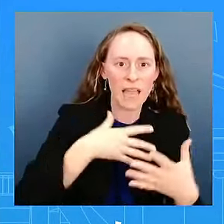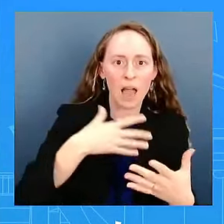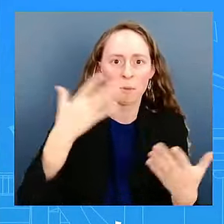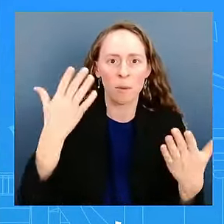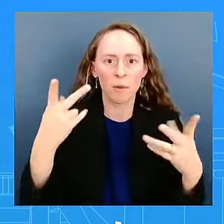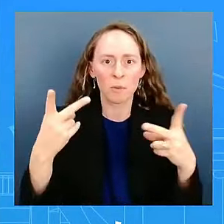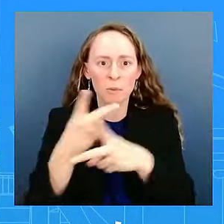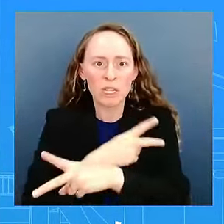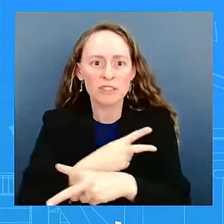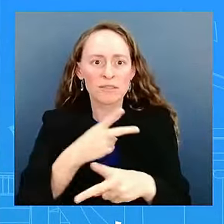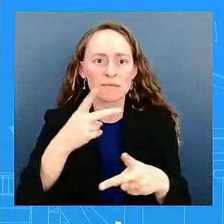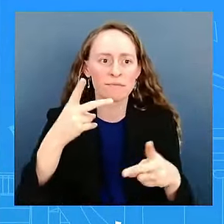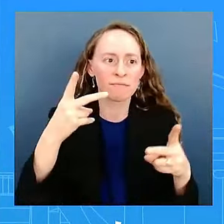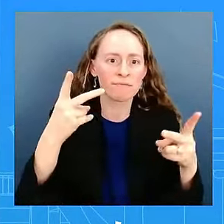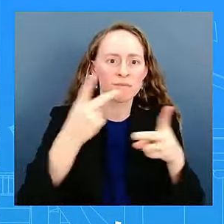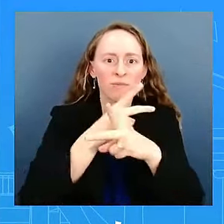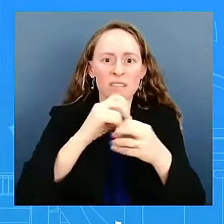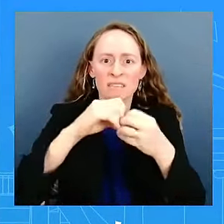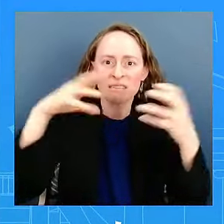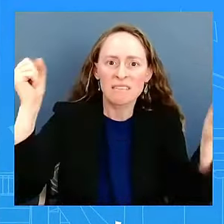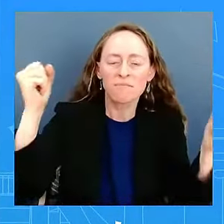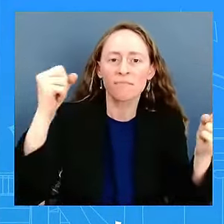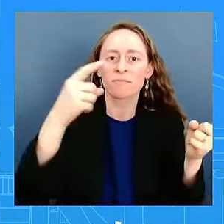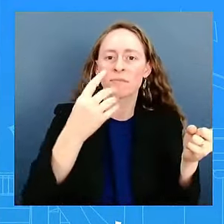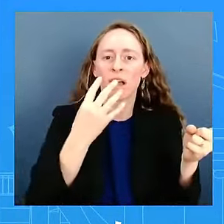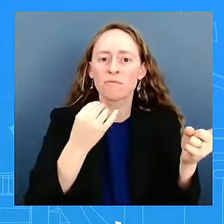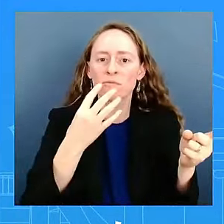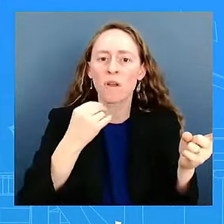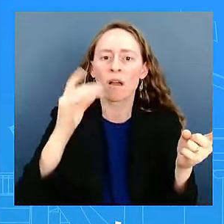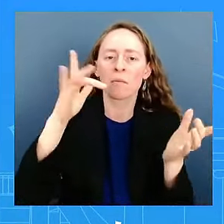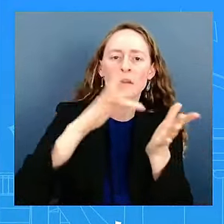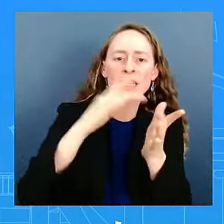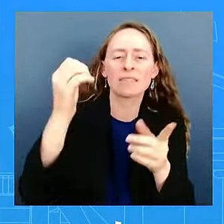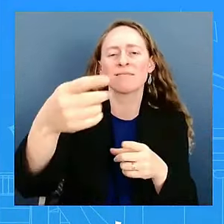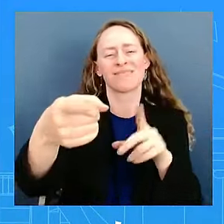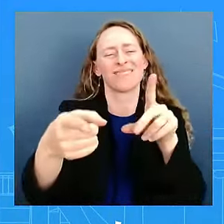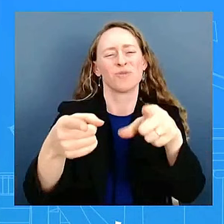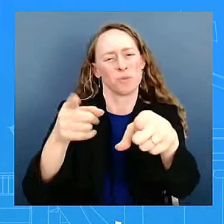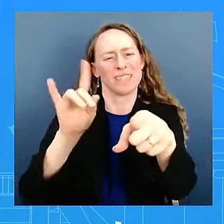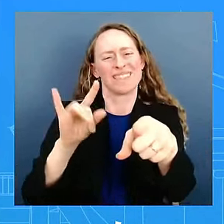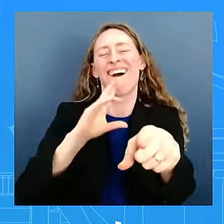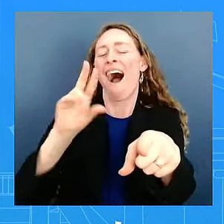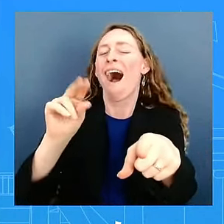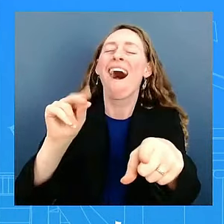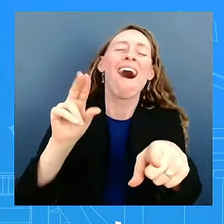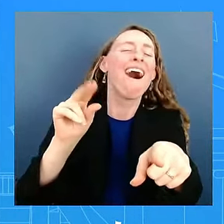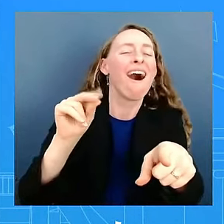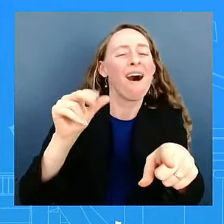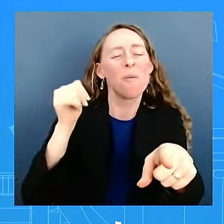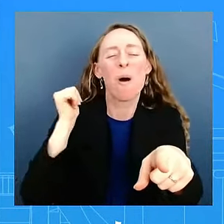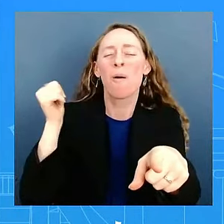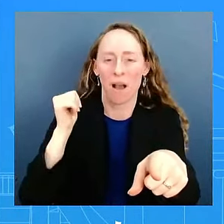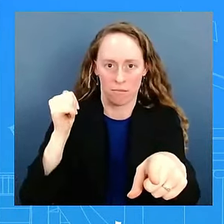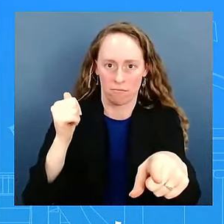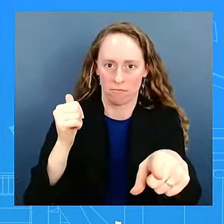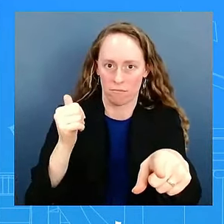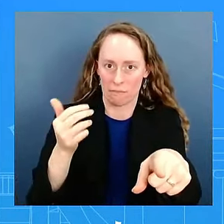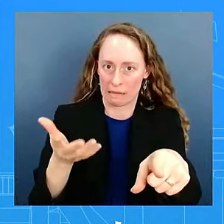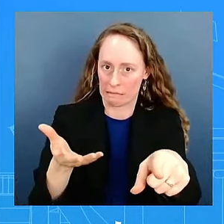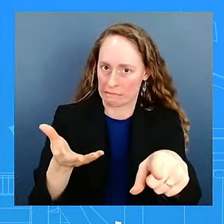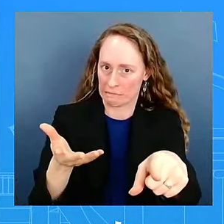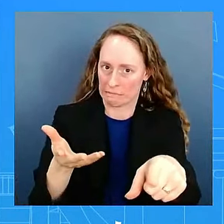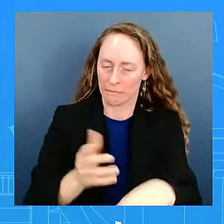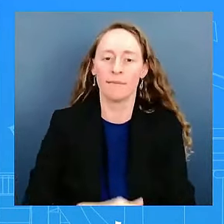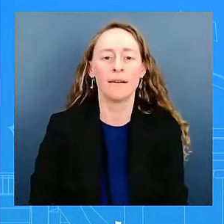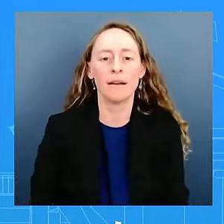House's assessment of the situation following these latest strikes? We don't believe that an escalation is inevitable. And